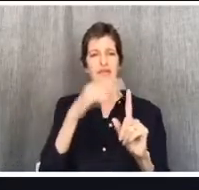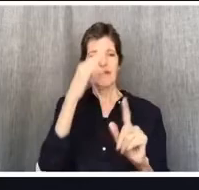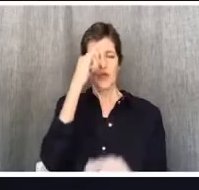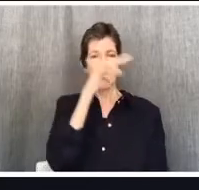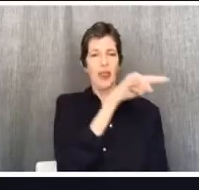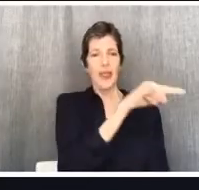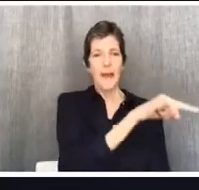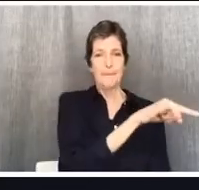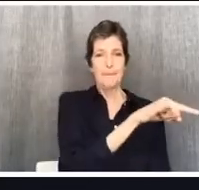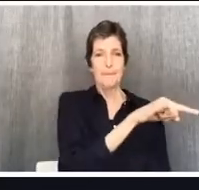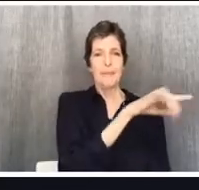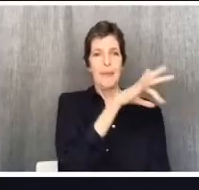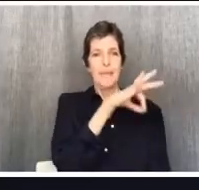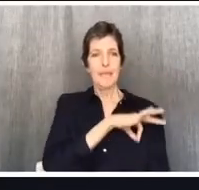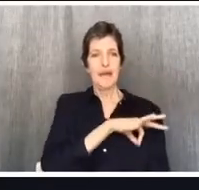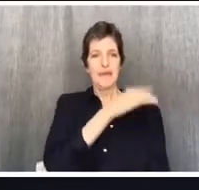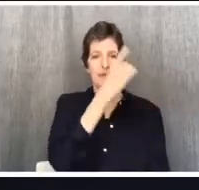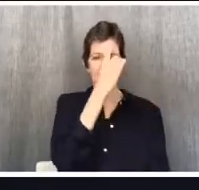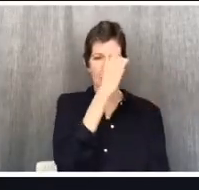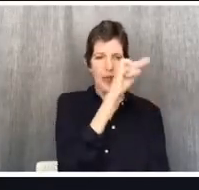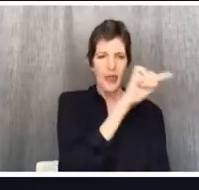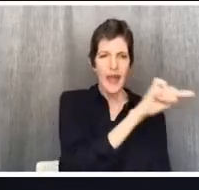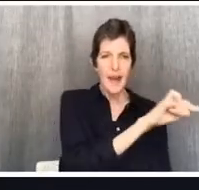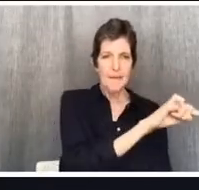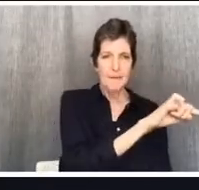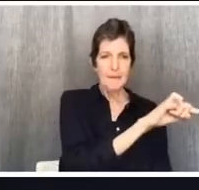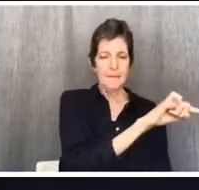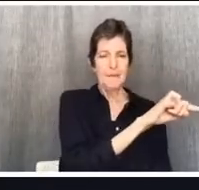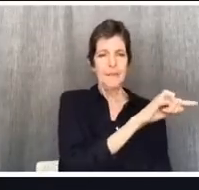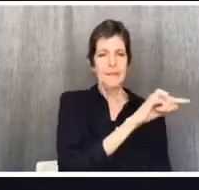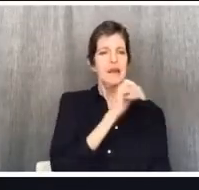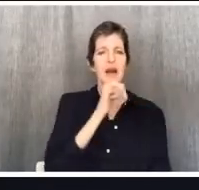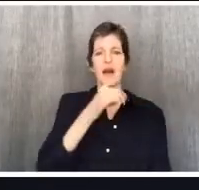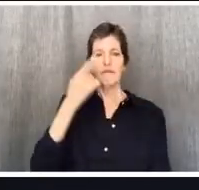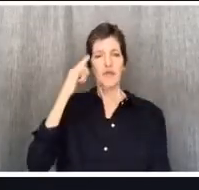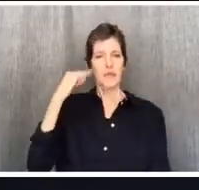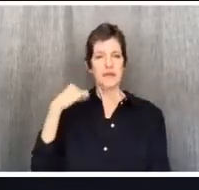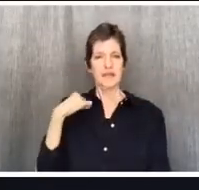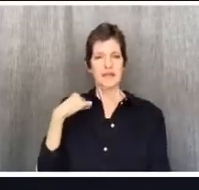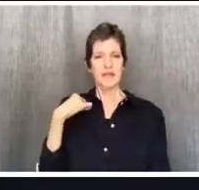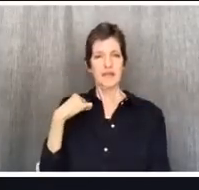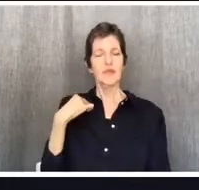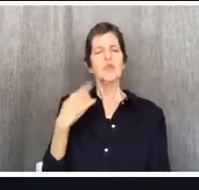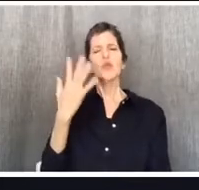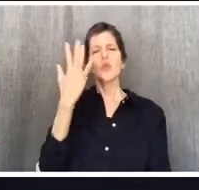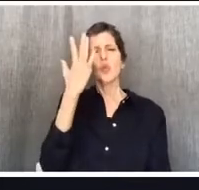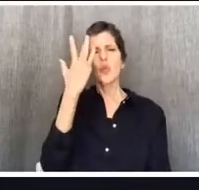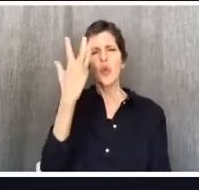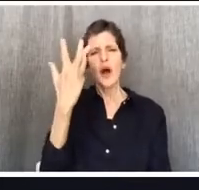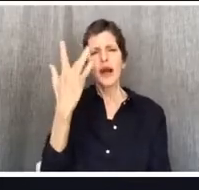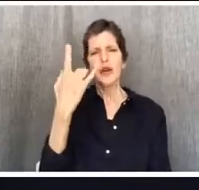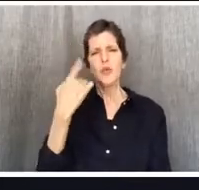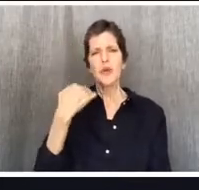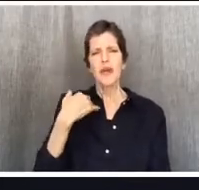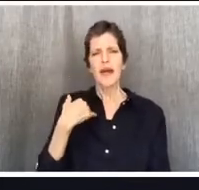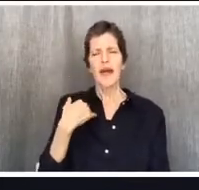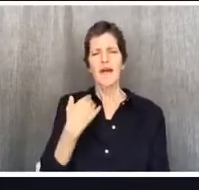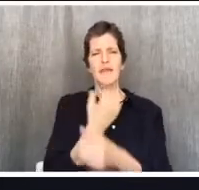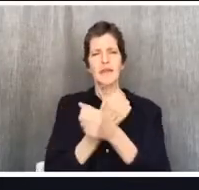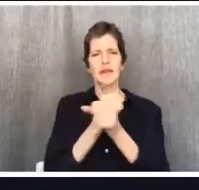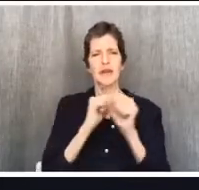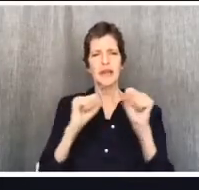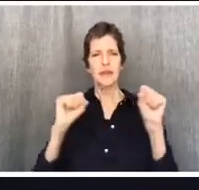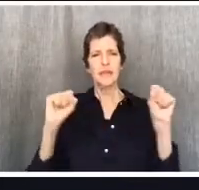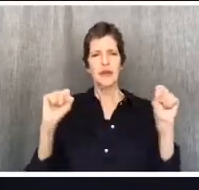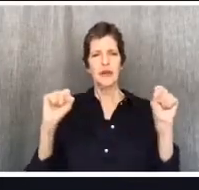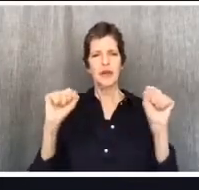Lastly, Paul talks about the purpose of Christian liberty. Paul talks about the purpose of Christian liberty. Read